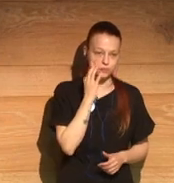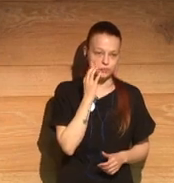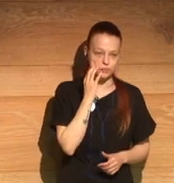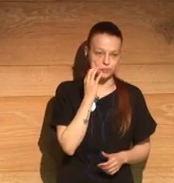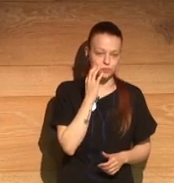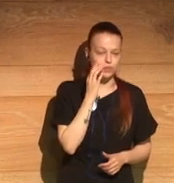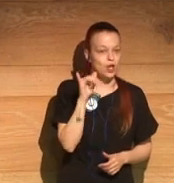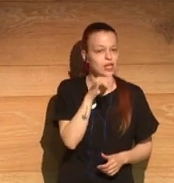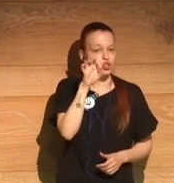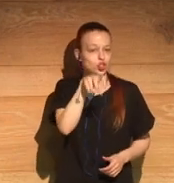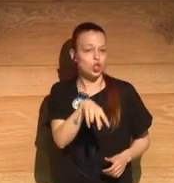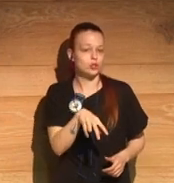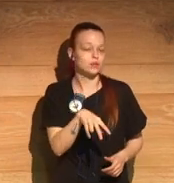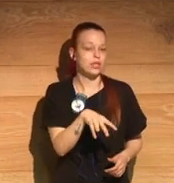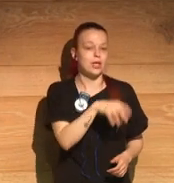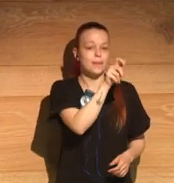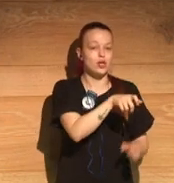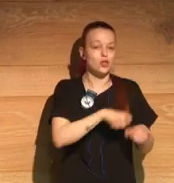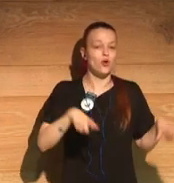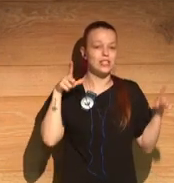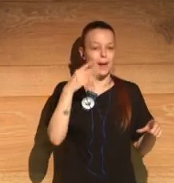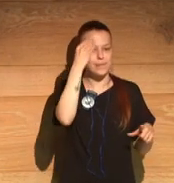John, what does Cyril think about promiscuity?